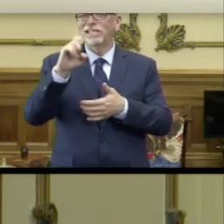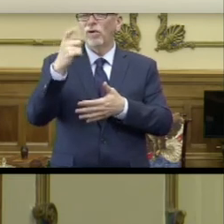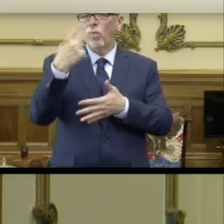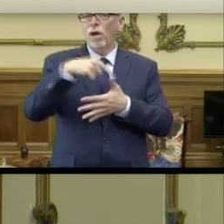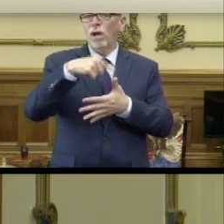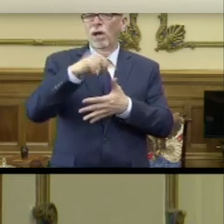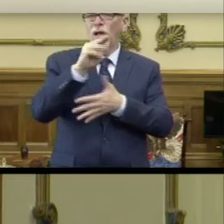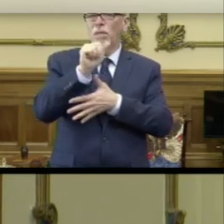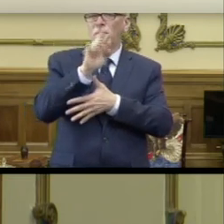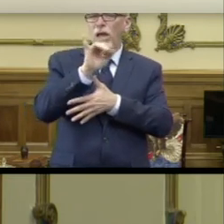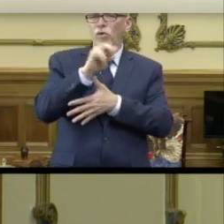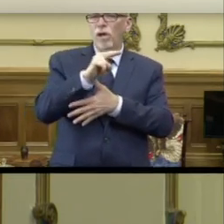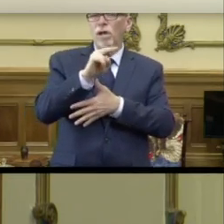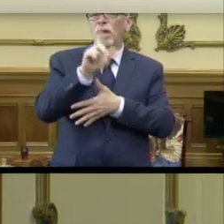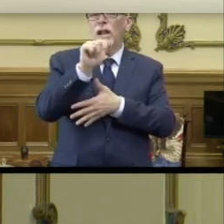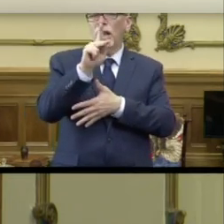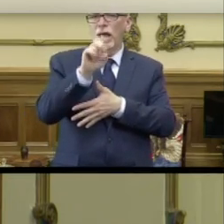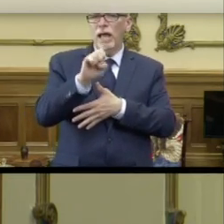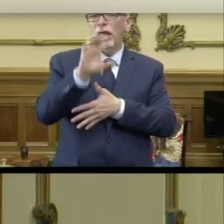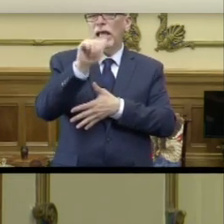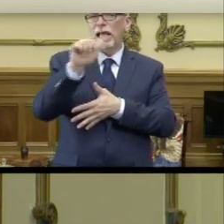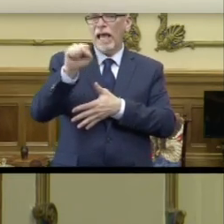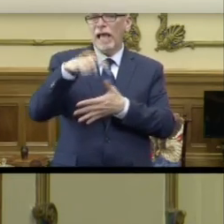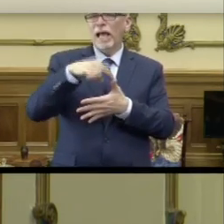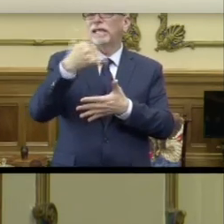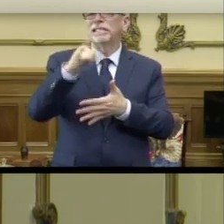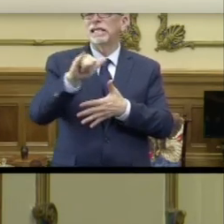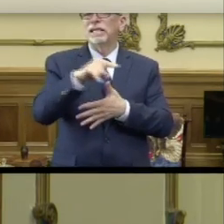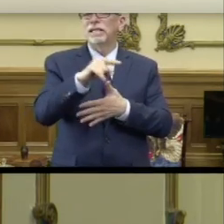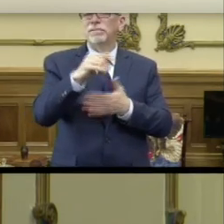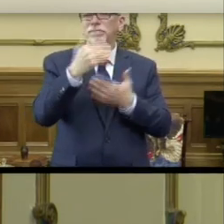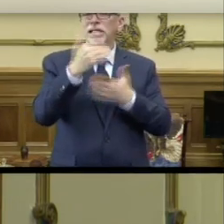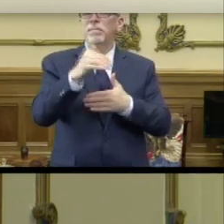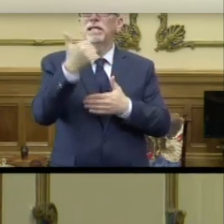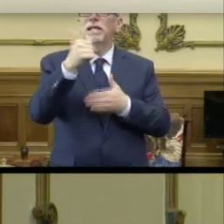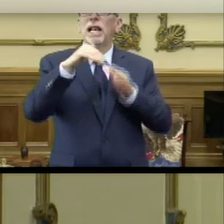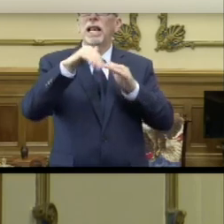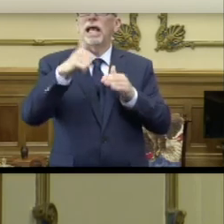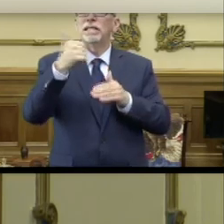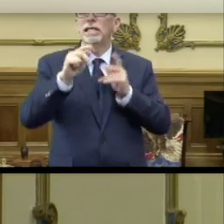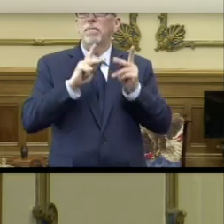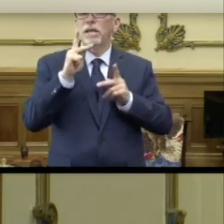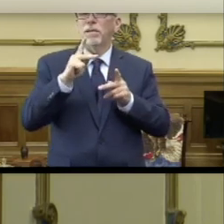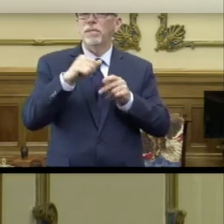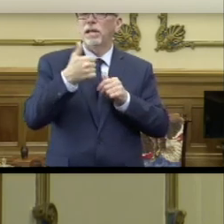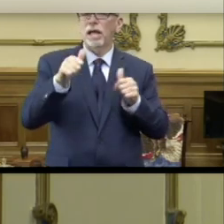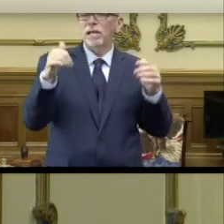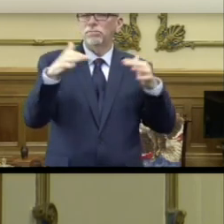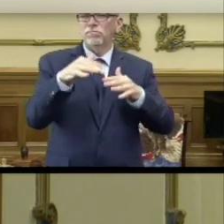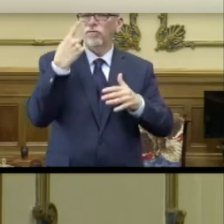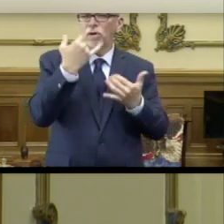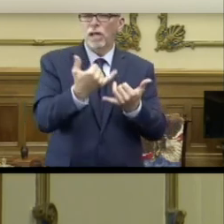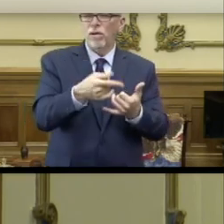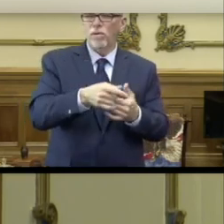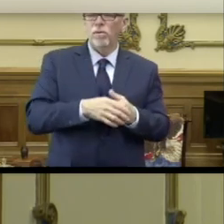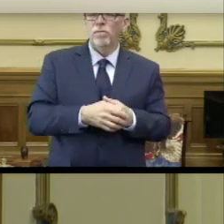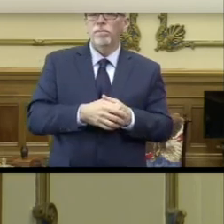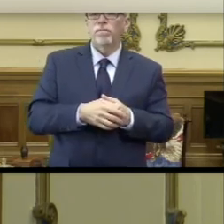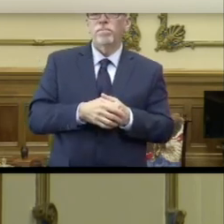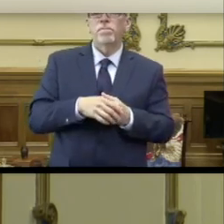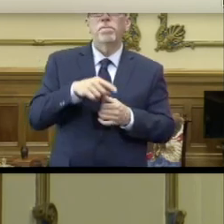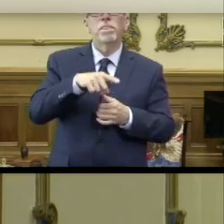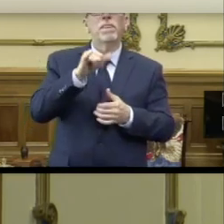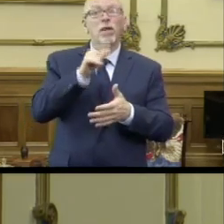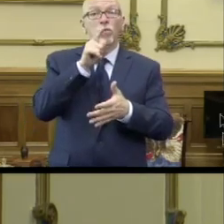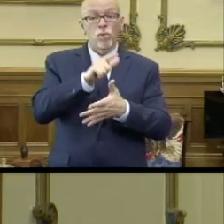are Marion, Lake, and Cass. They remain limited to 10, fewer than 10 in a public gathering for the time being. Those that move